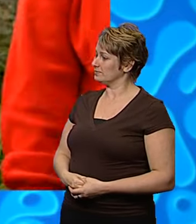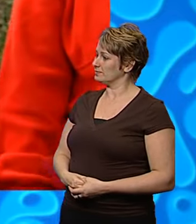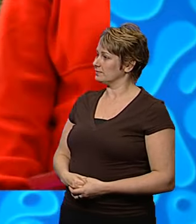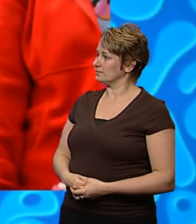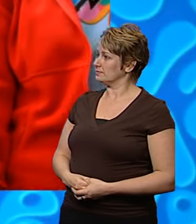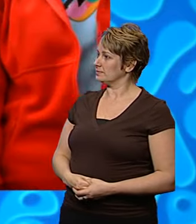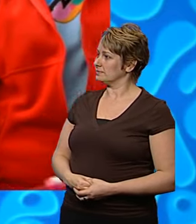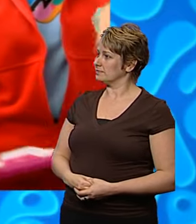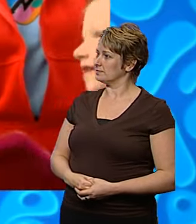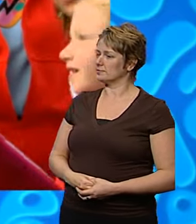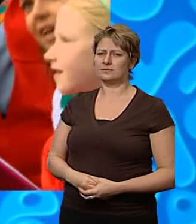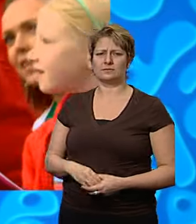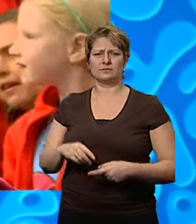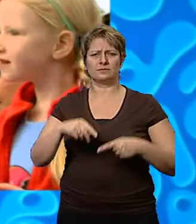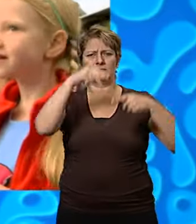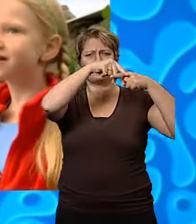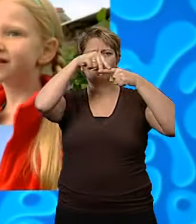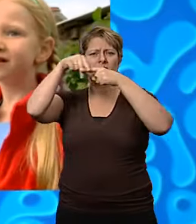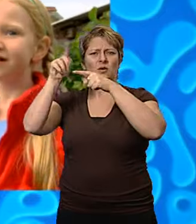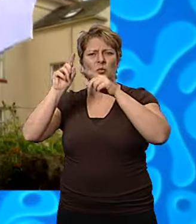What's that on the clothesline?